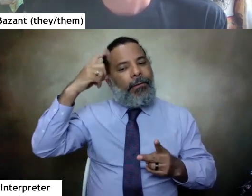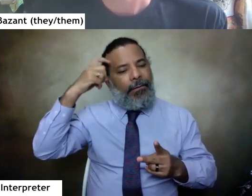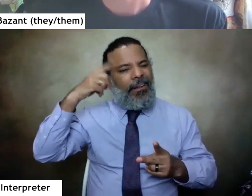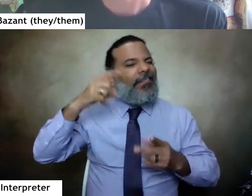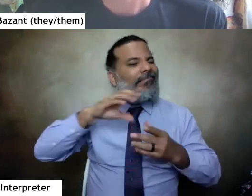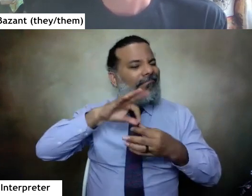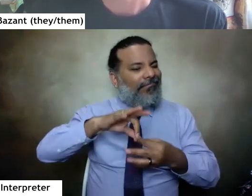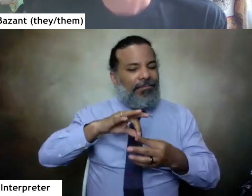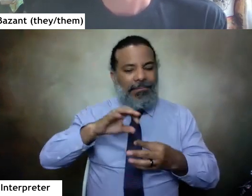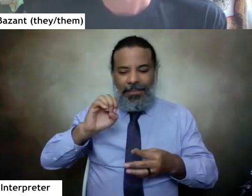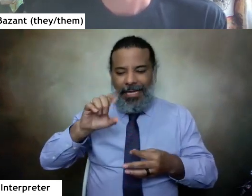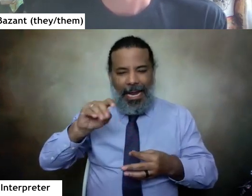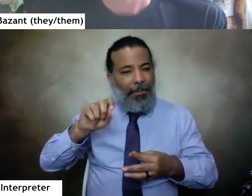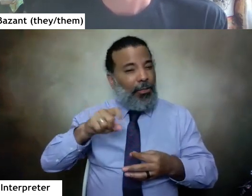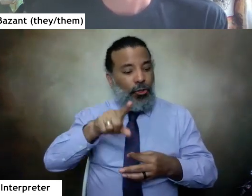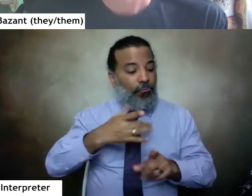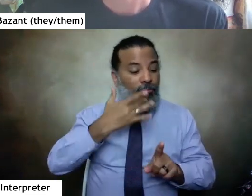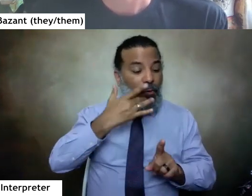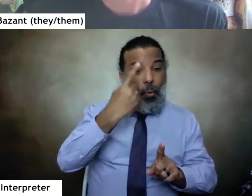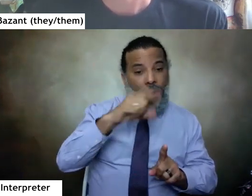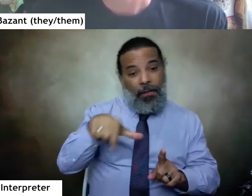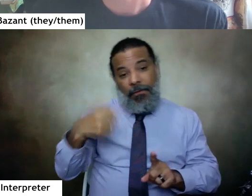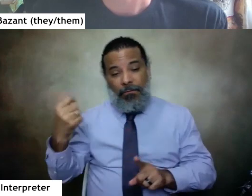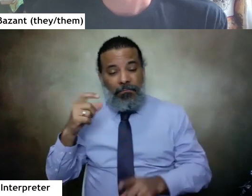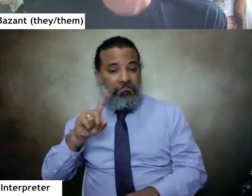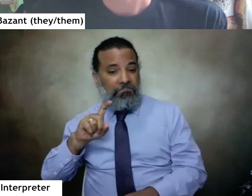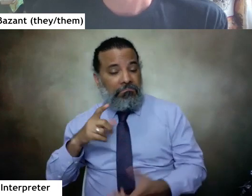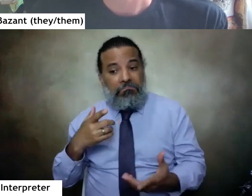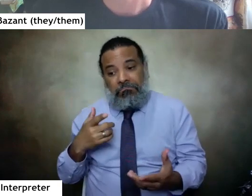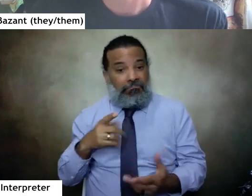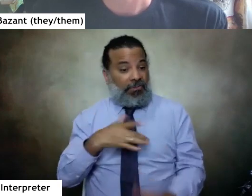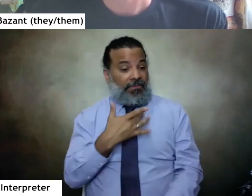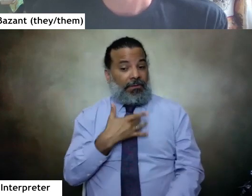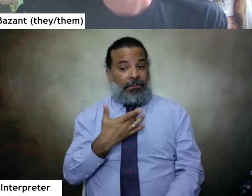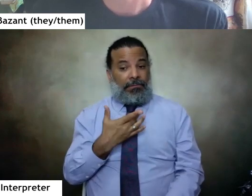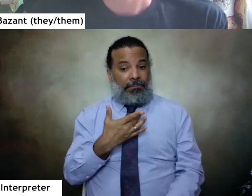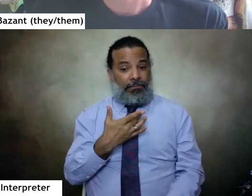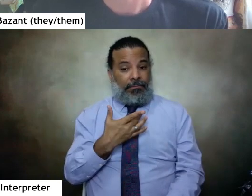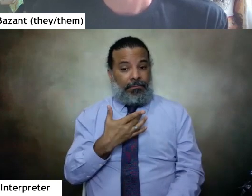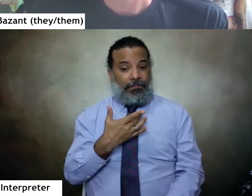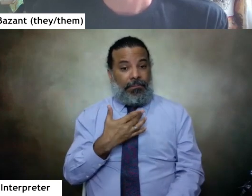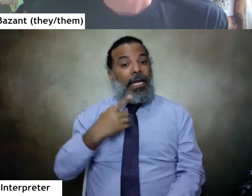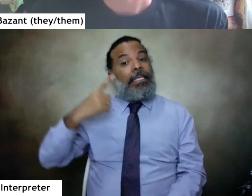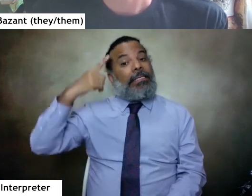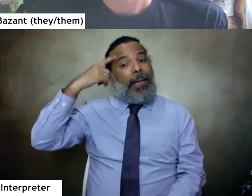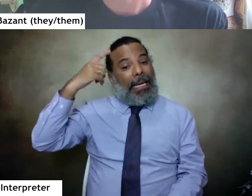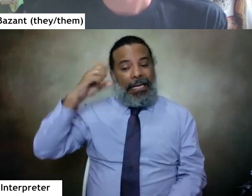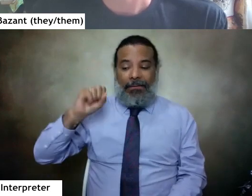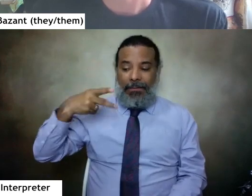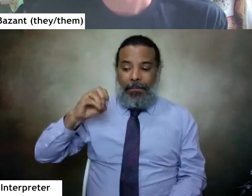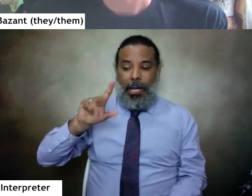do you have a preference for one or the other do you think speculative art allows you